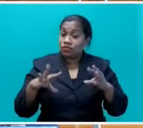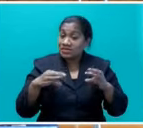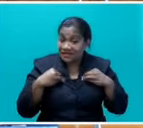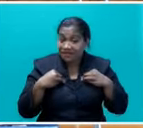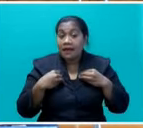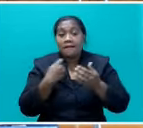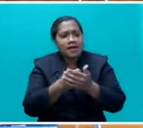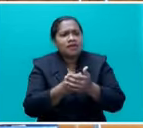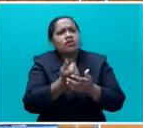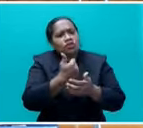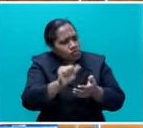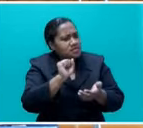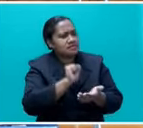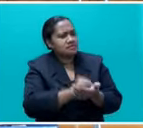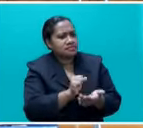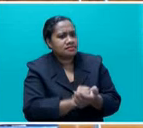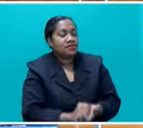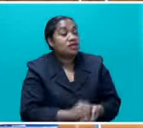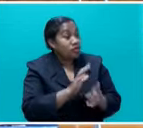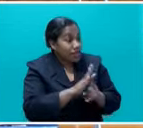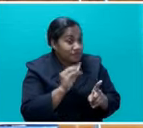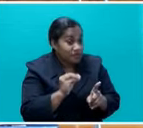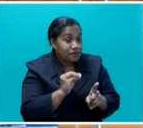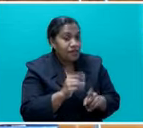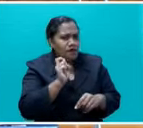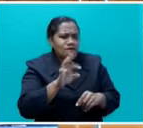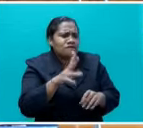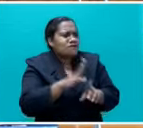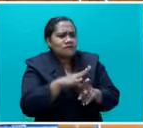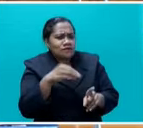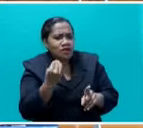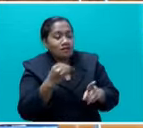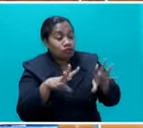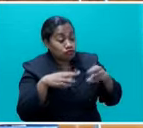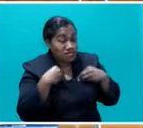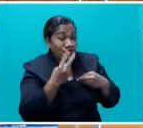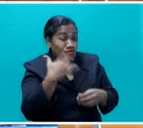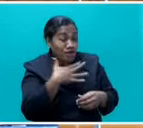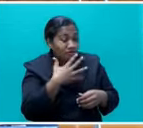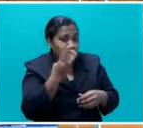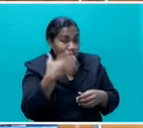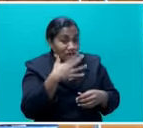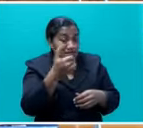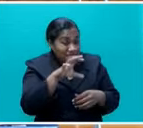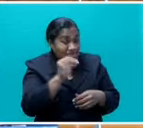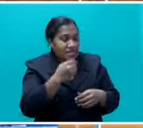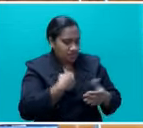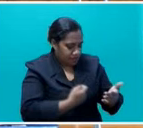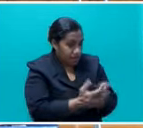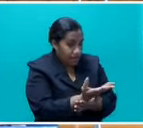properly. The example that I've gave, Mr. Speaker, sir, if I, for example, have received a 360 and I spend